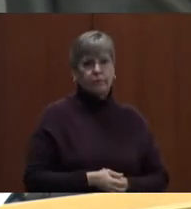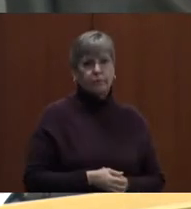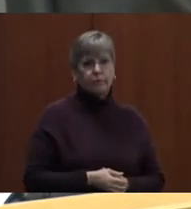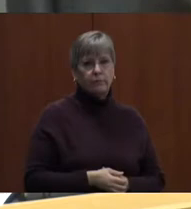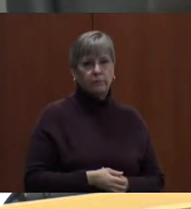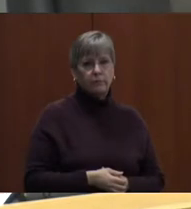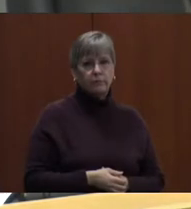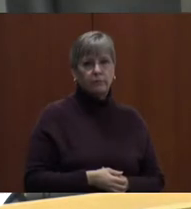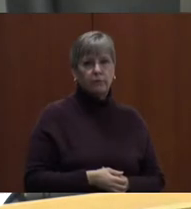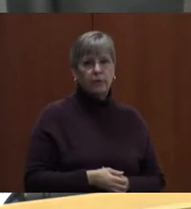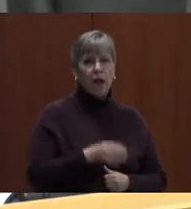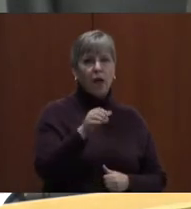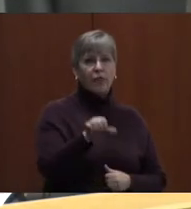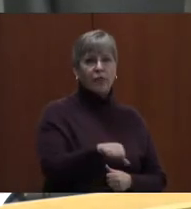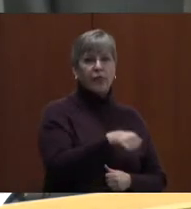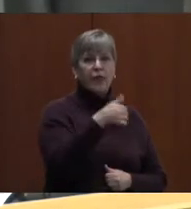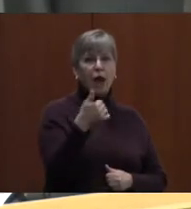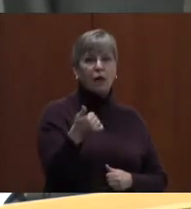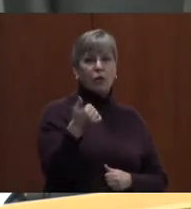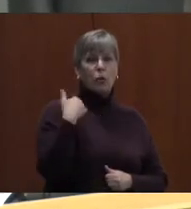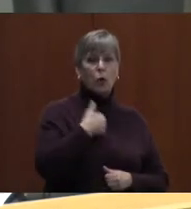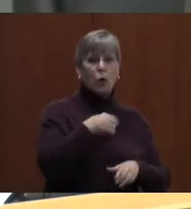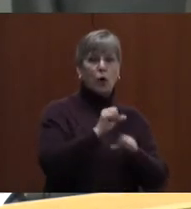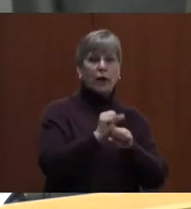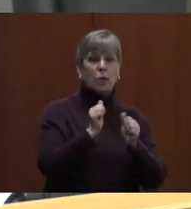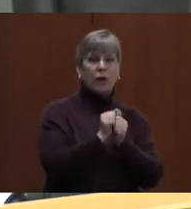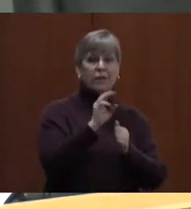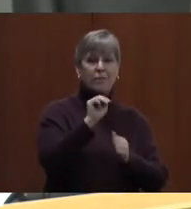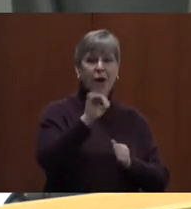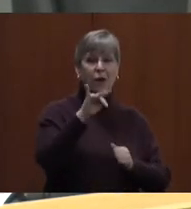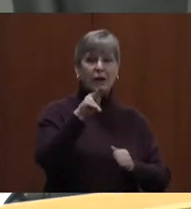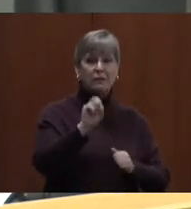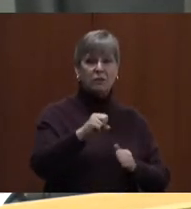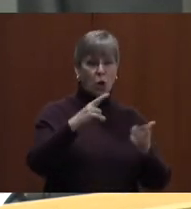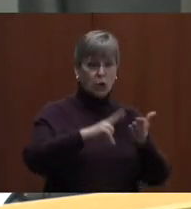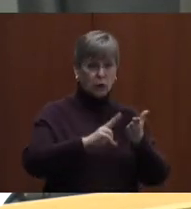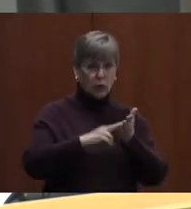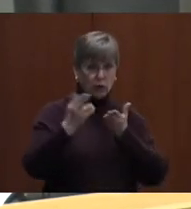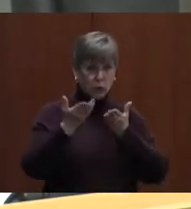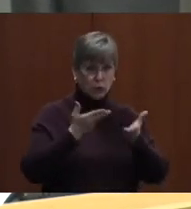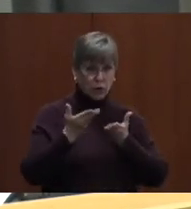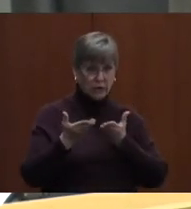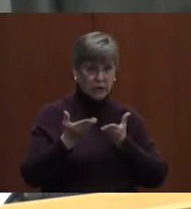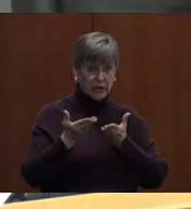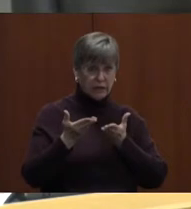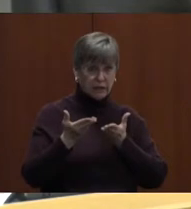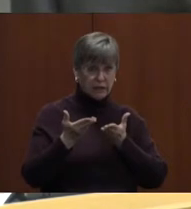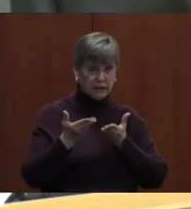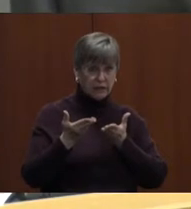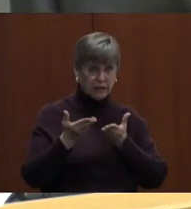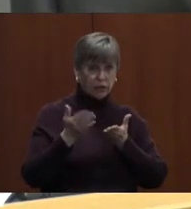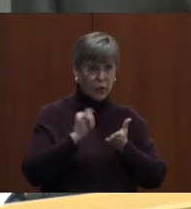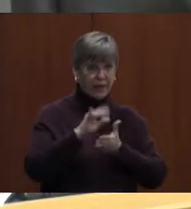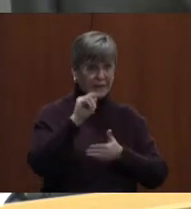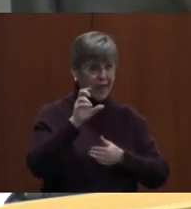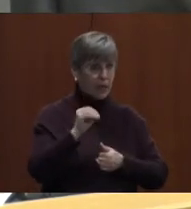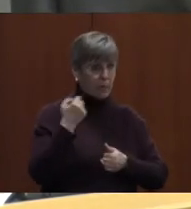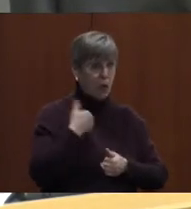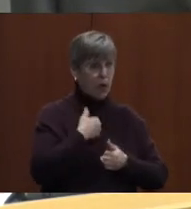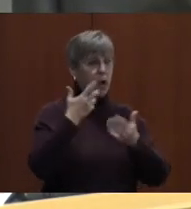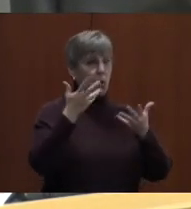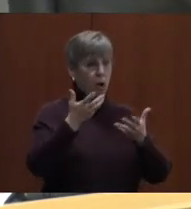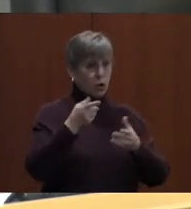another item is we're working with mayorists on our contractual services with mayorists, so that's an item we'd like for you to consider.